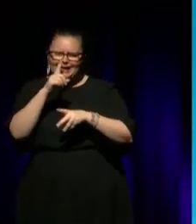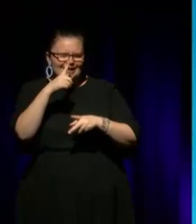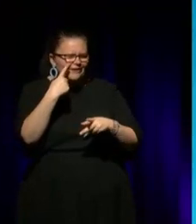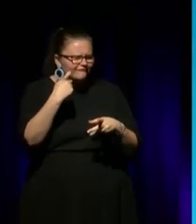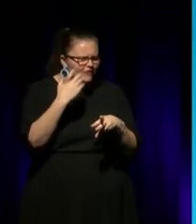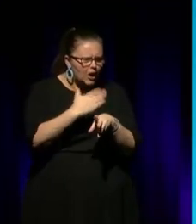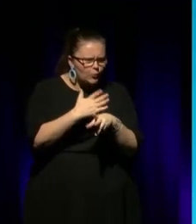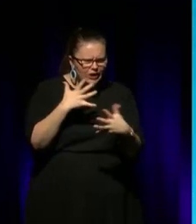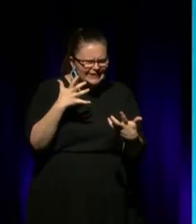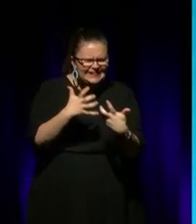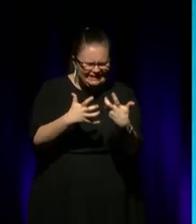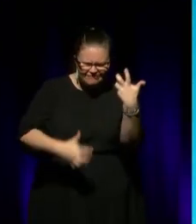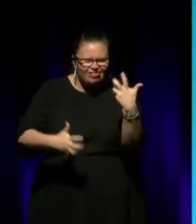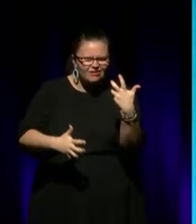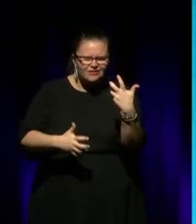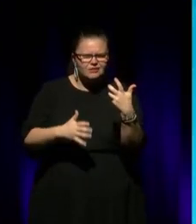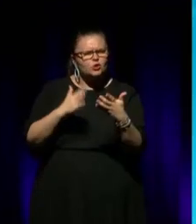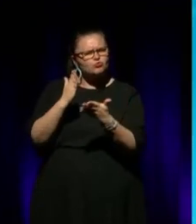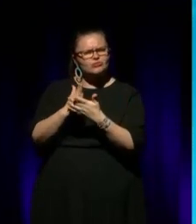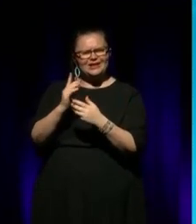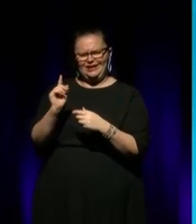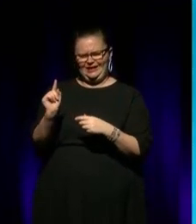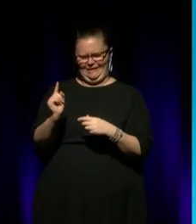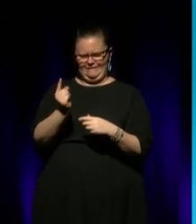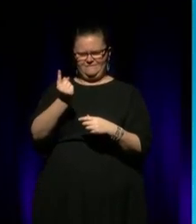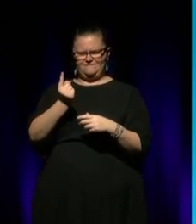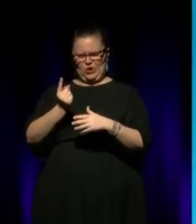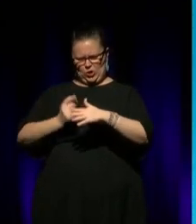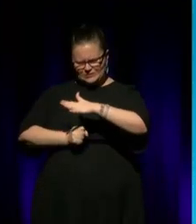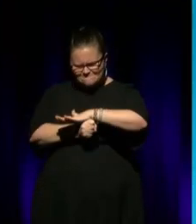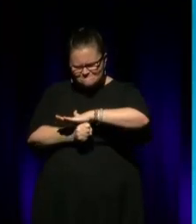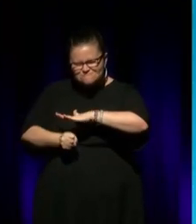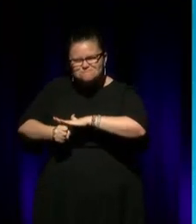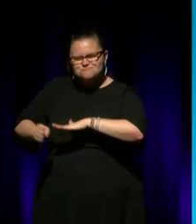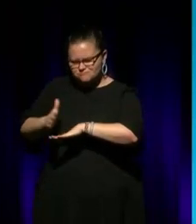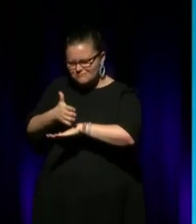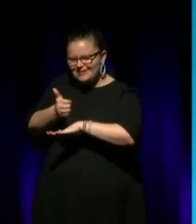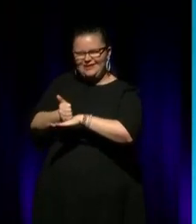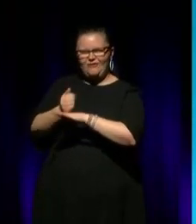traditional forms. And it really was the first spine of Bangarra's physical form.